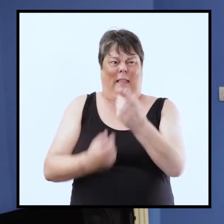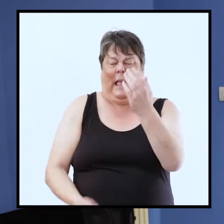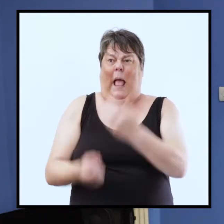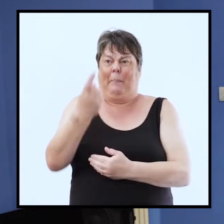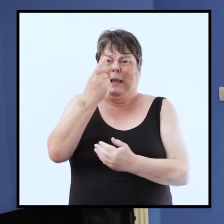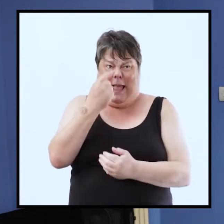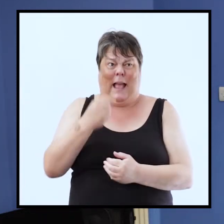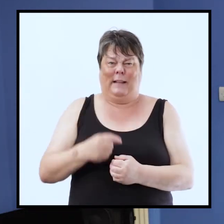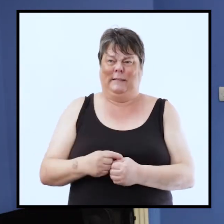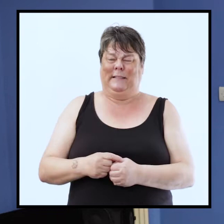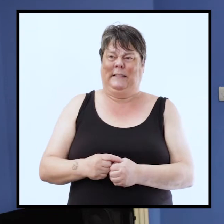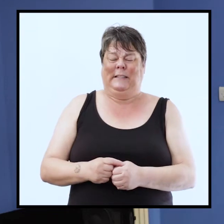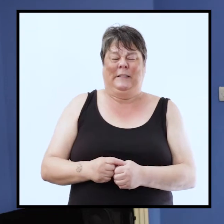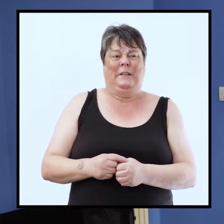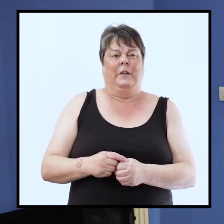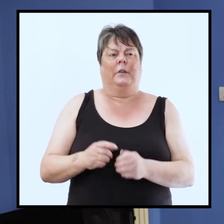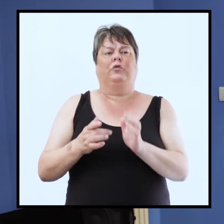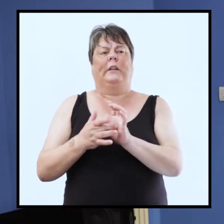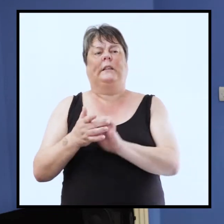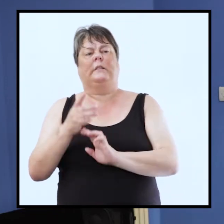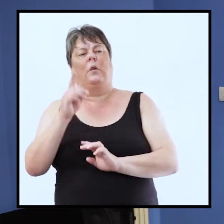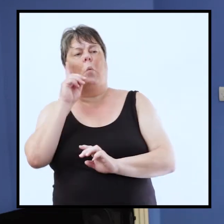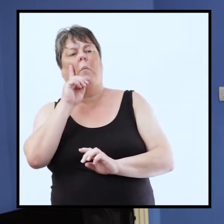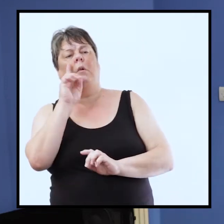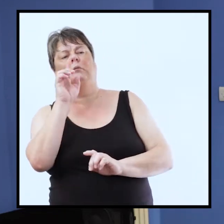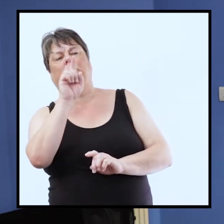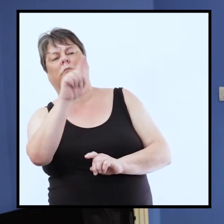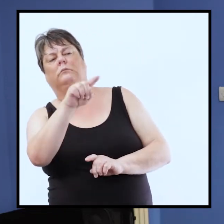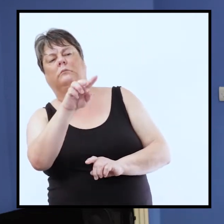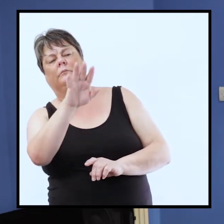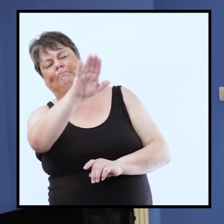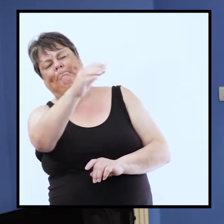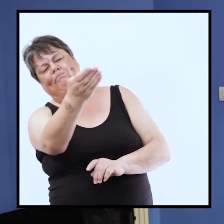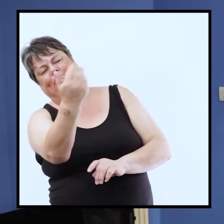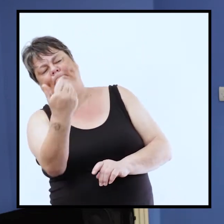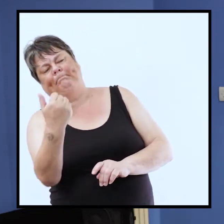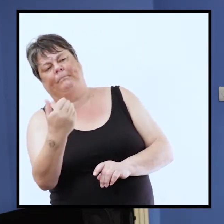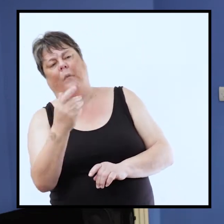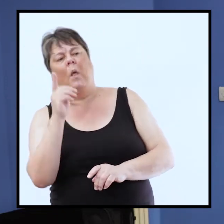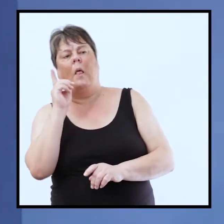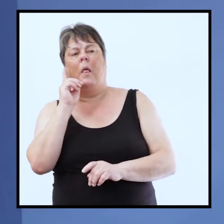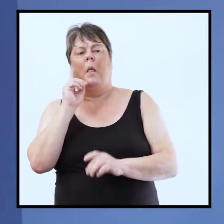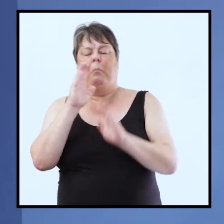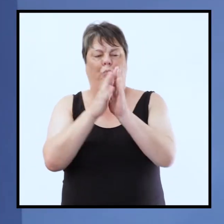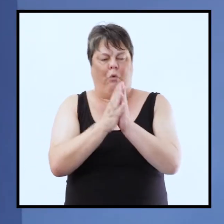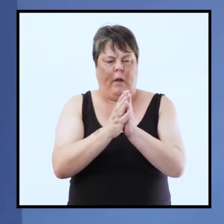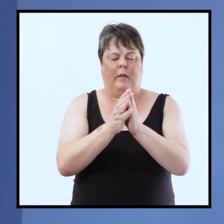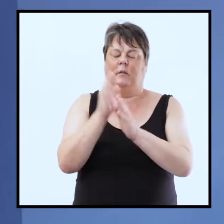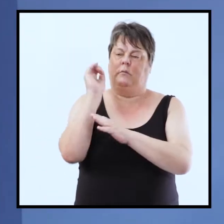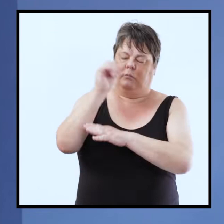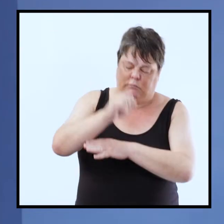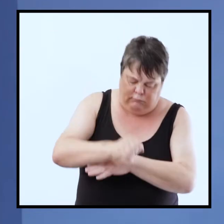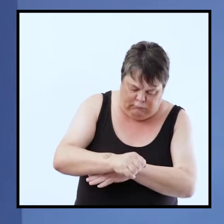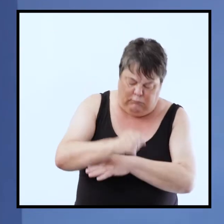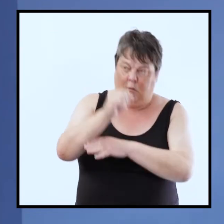jesus sees her calls her and heals her the woman stands up straight starts praising god